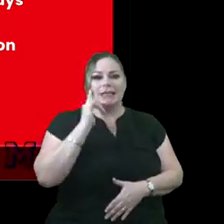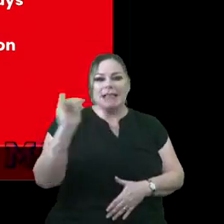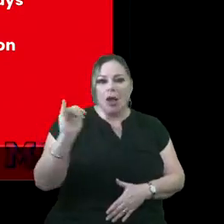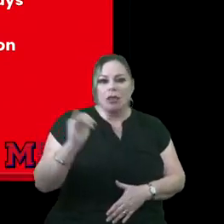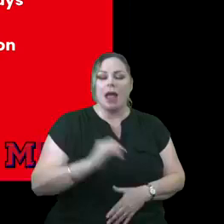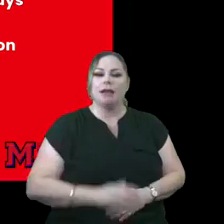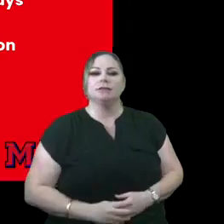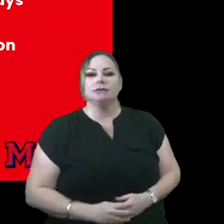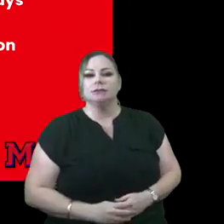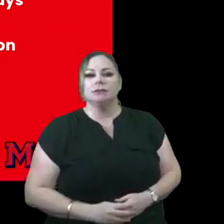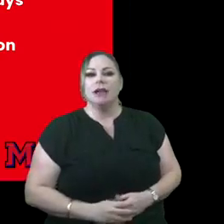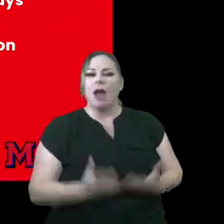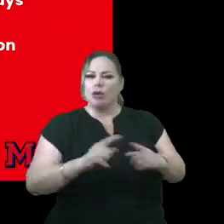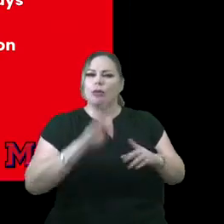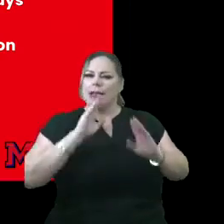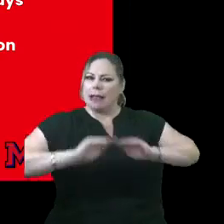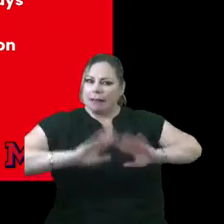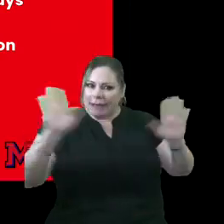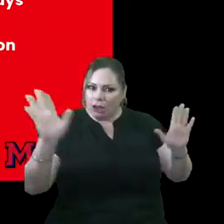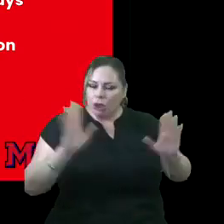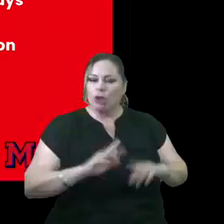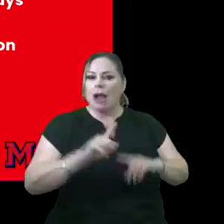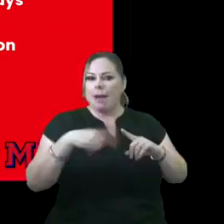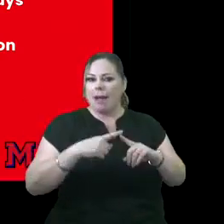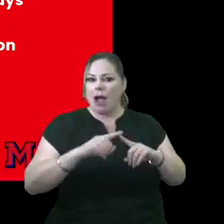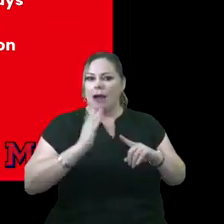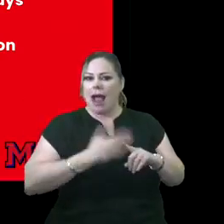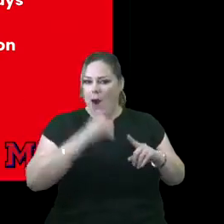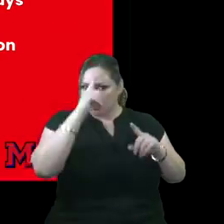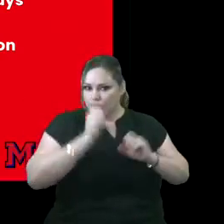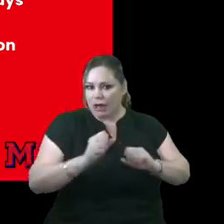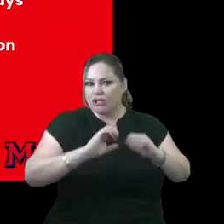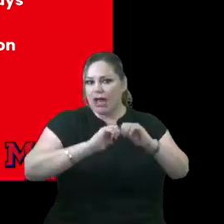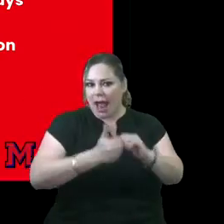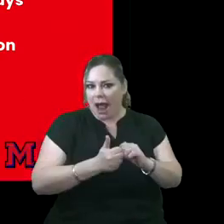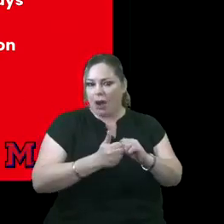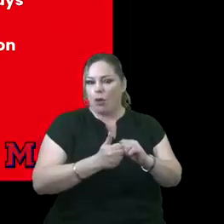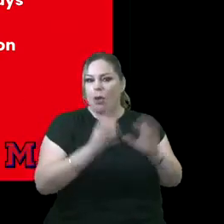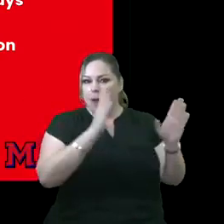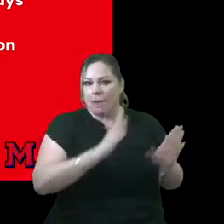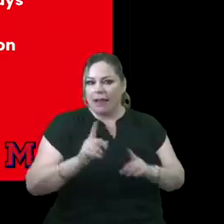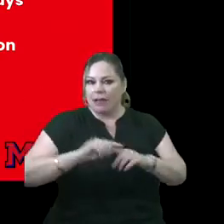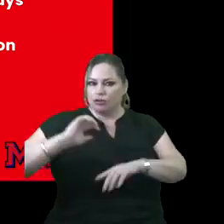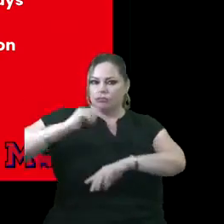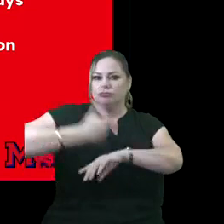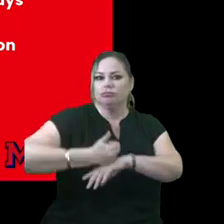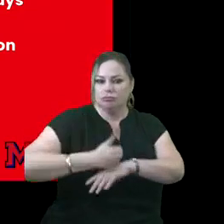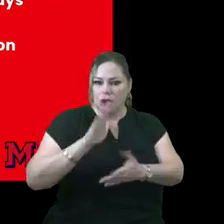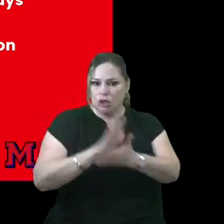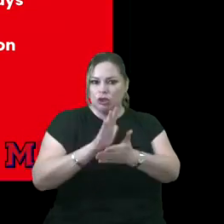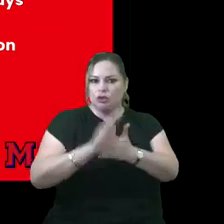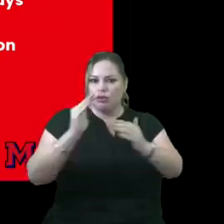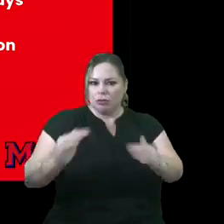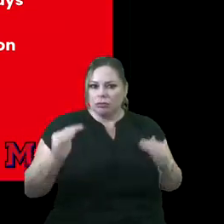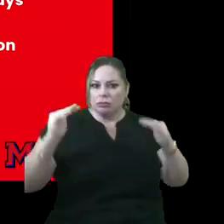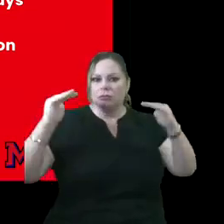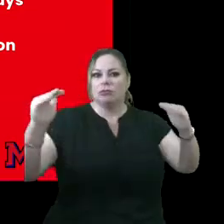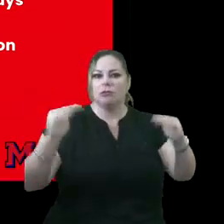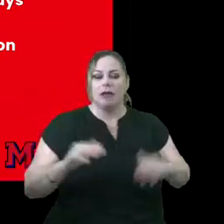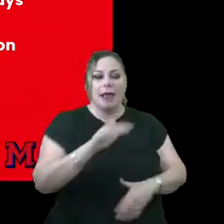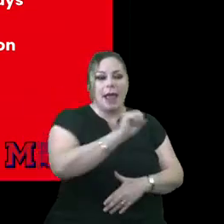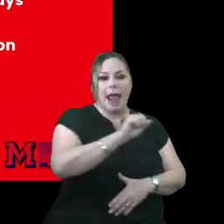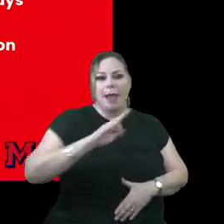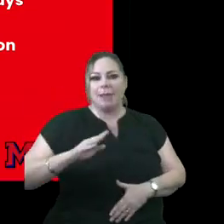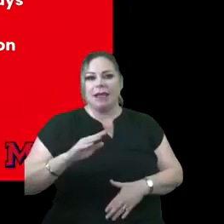really being able to be clear with you regarding our strategy on how we plan to get our schools to be A and B rated